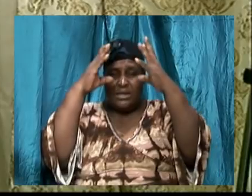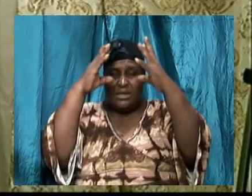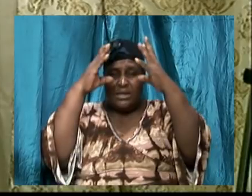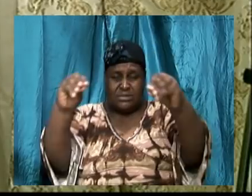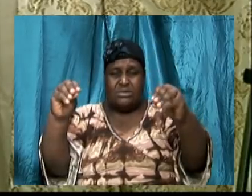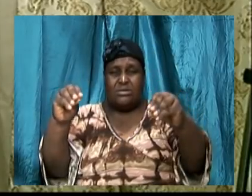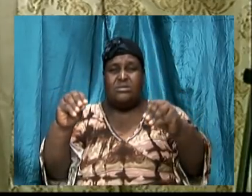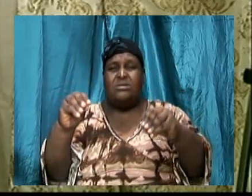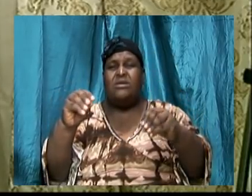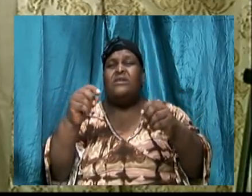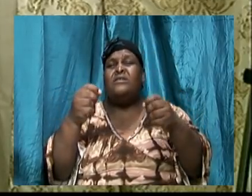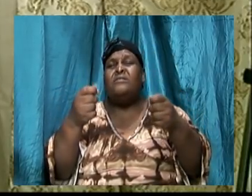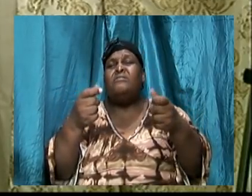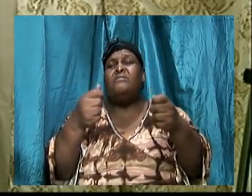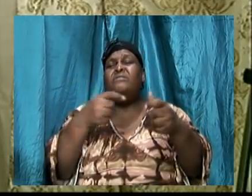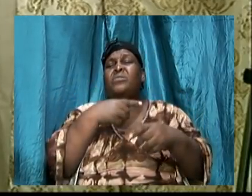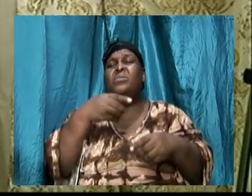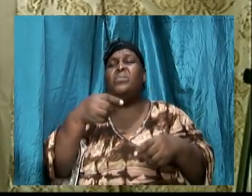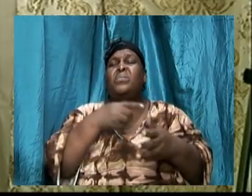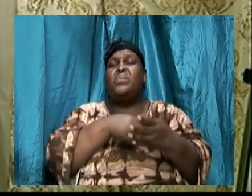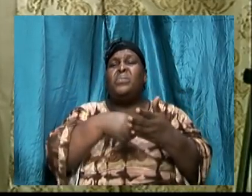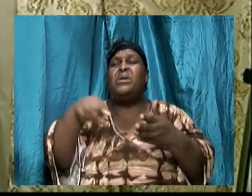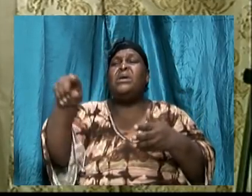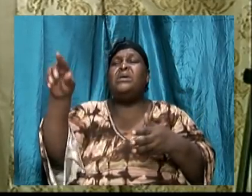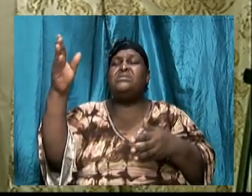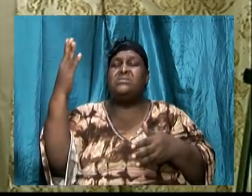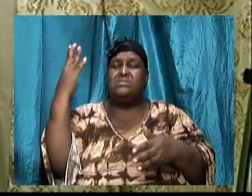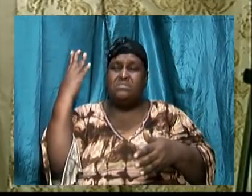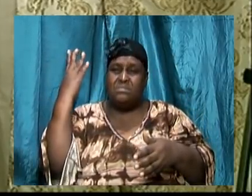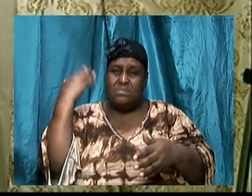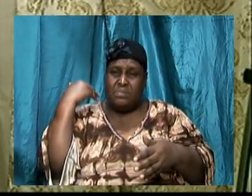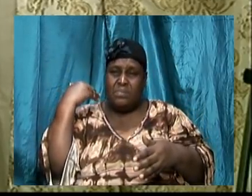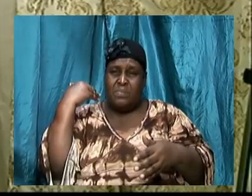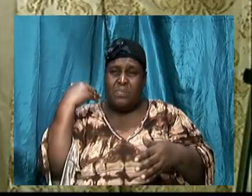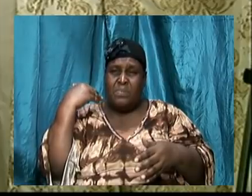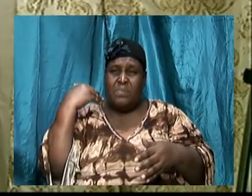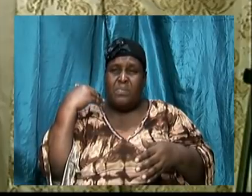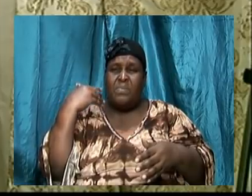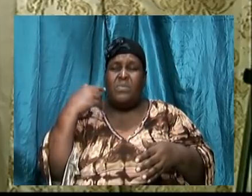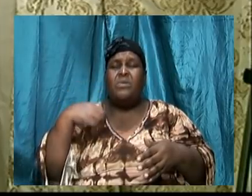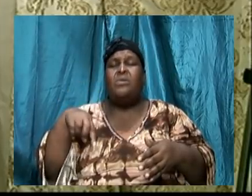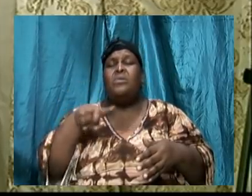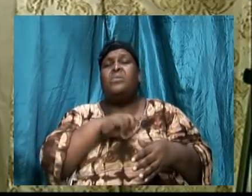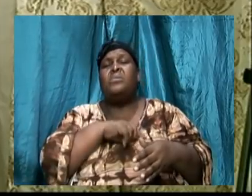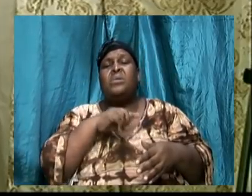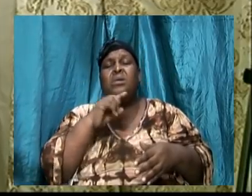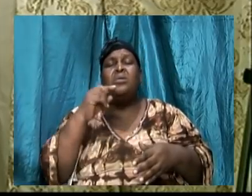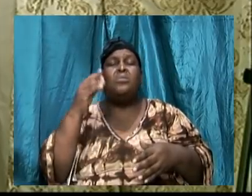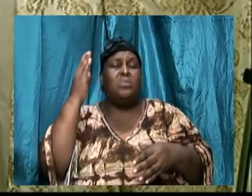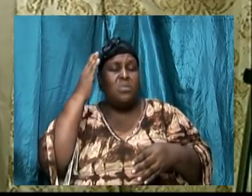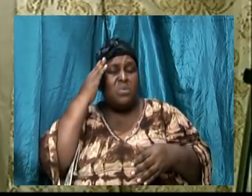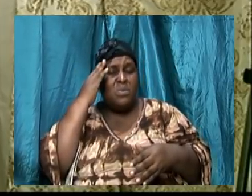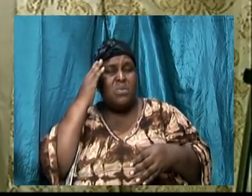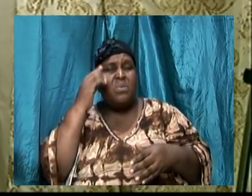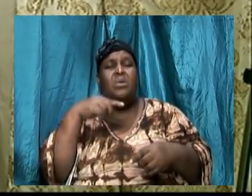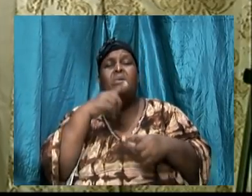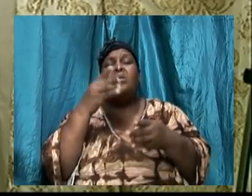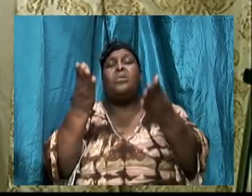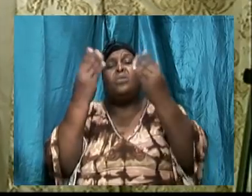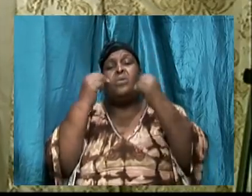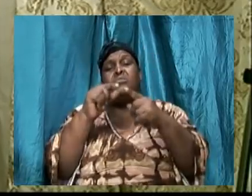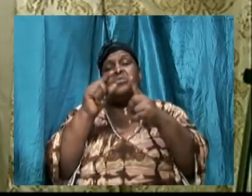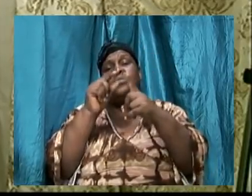scriptures, when it comes to the word of Almighty God, we have tried to